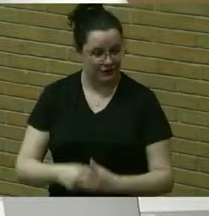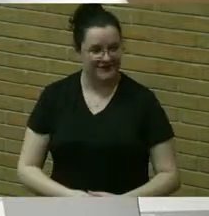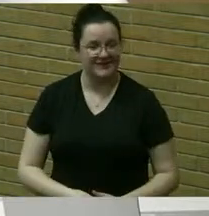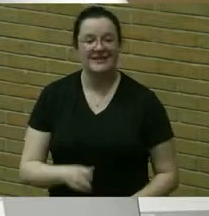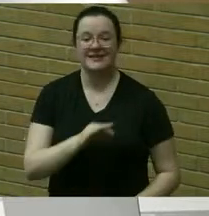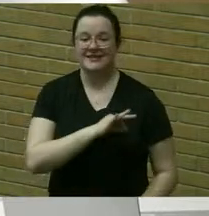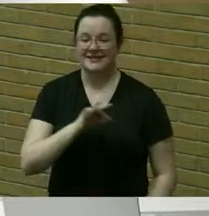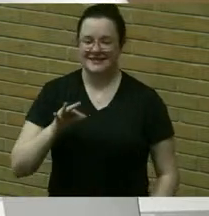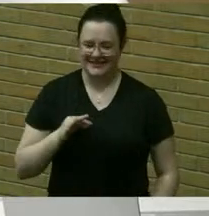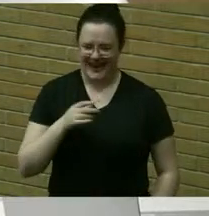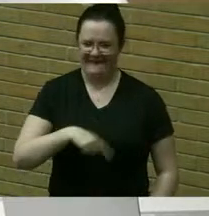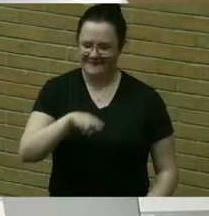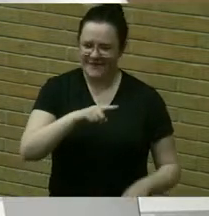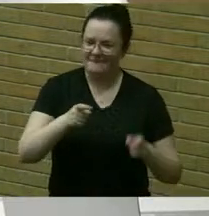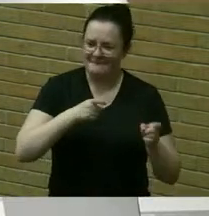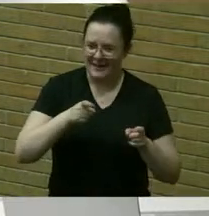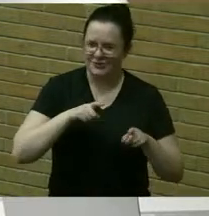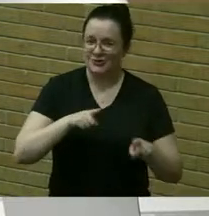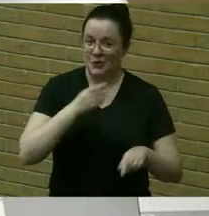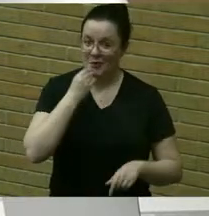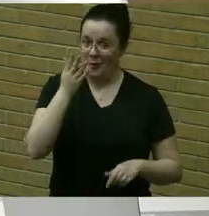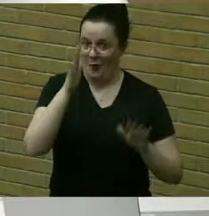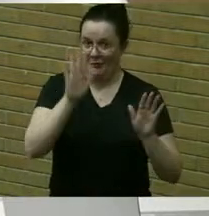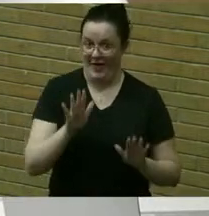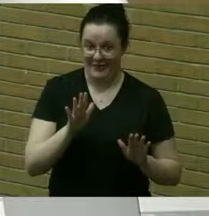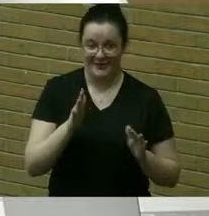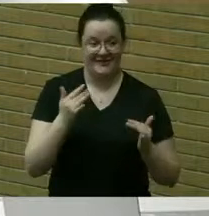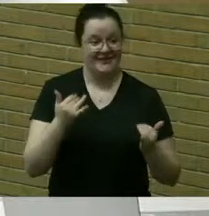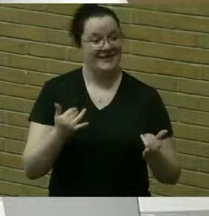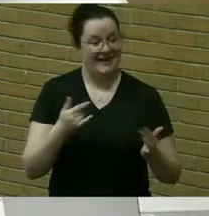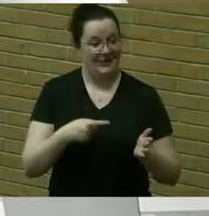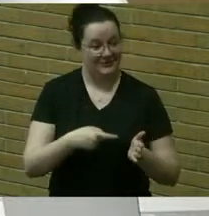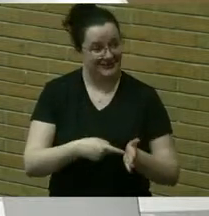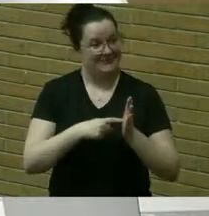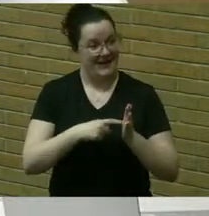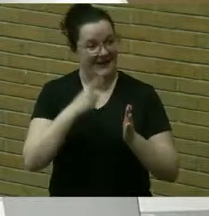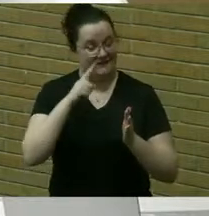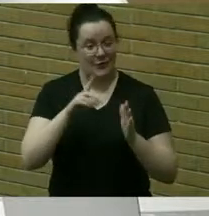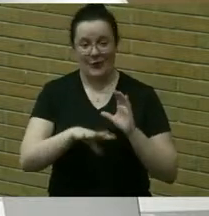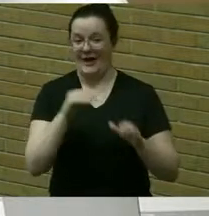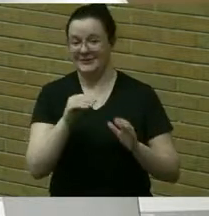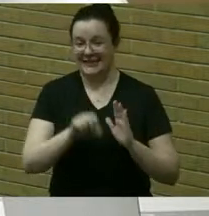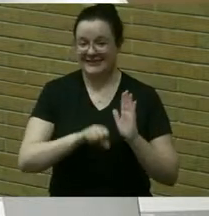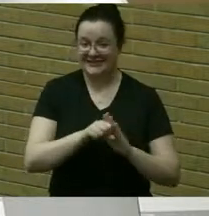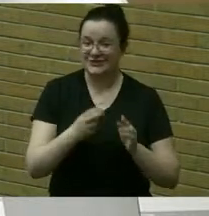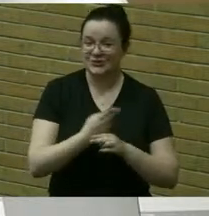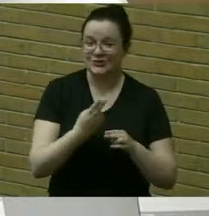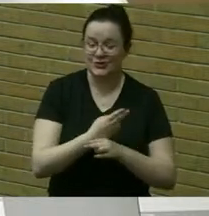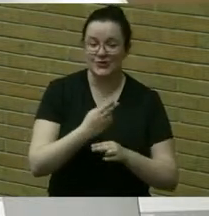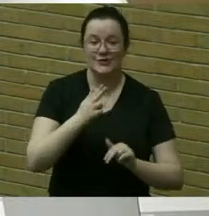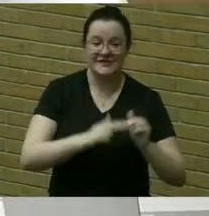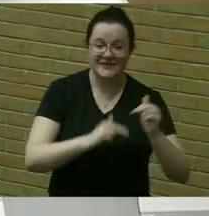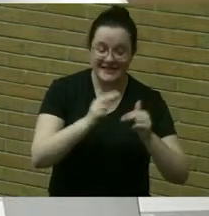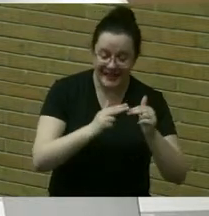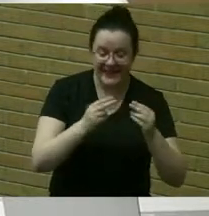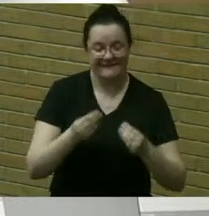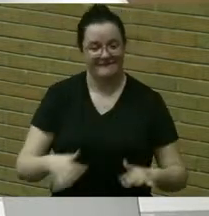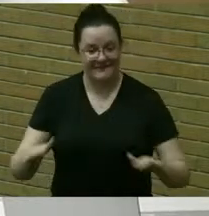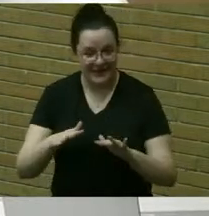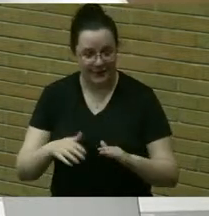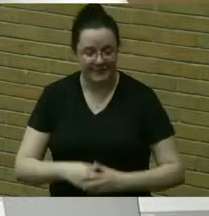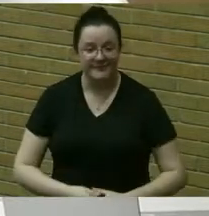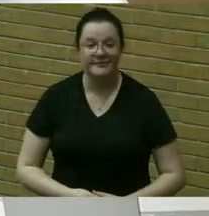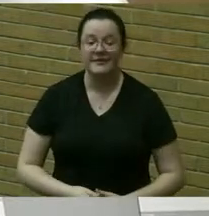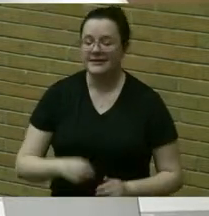weather having created a demand for off-seasonal use of fields and facilities in anticipation of the spring